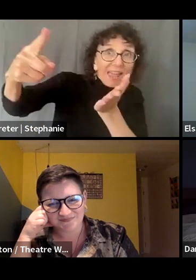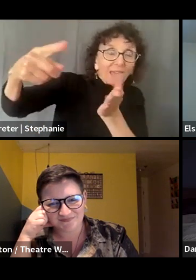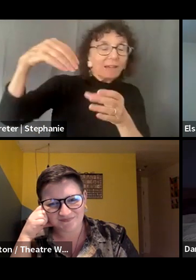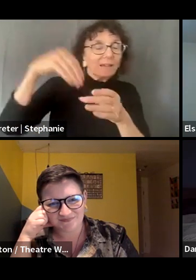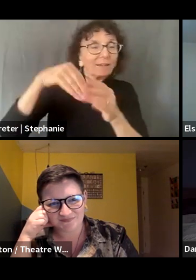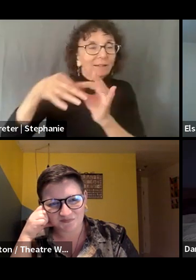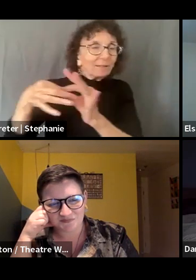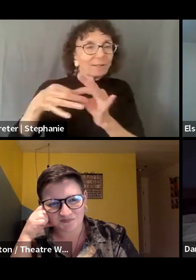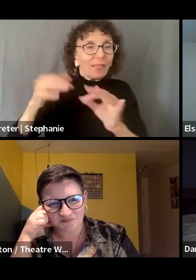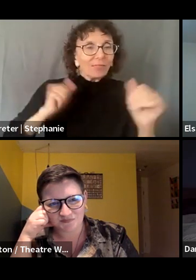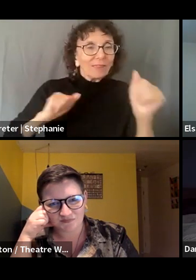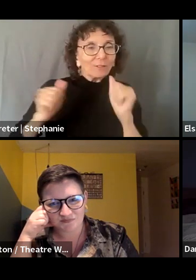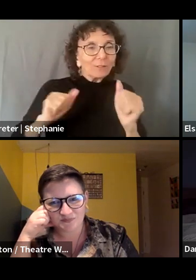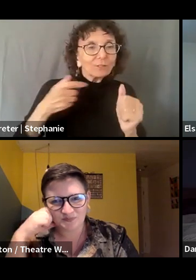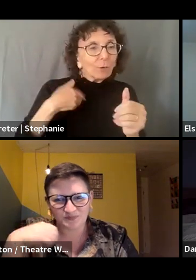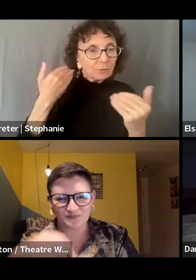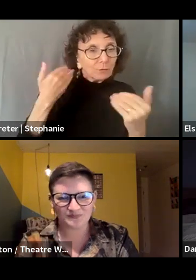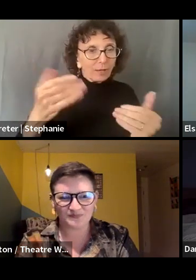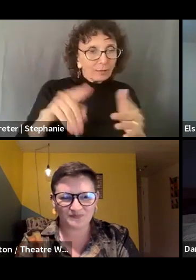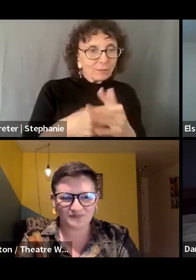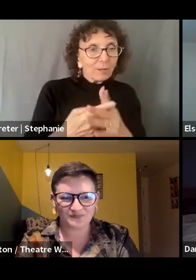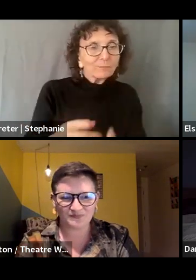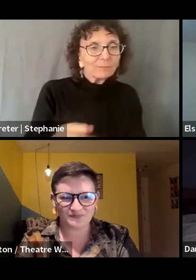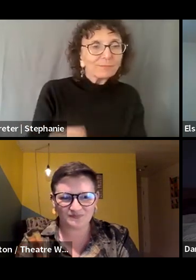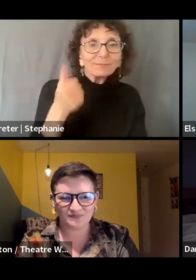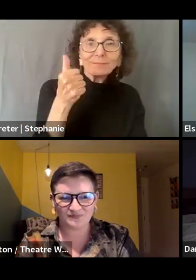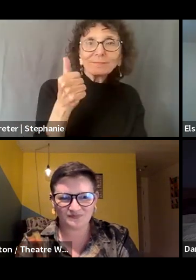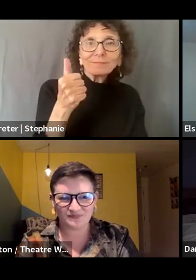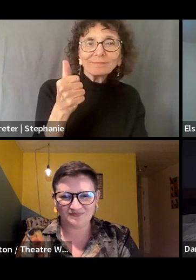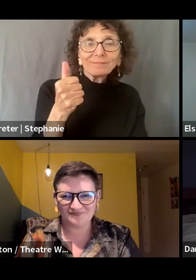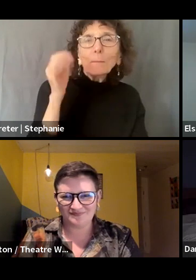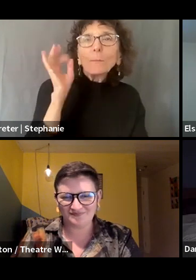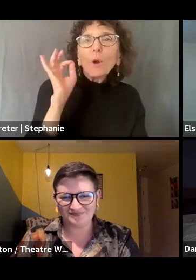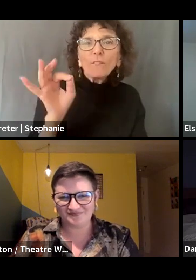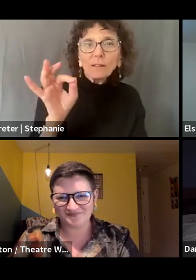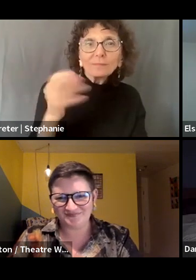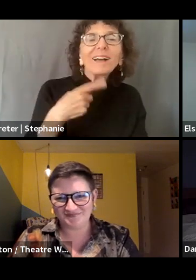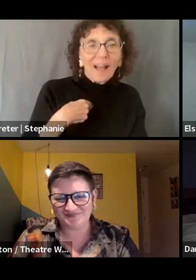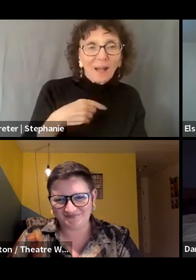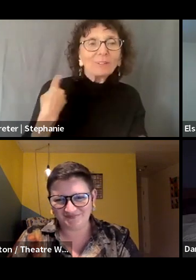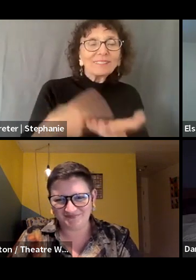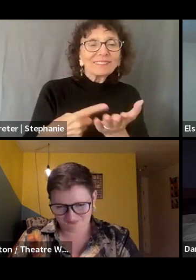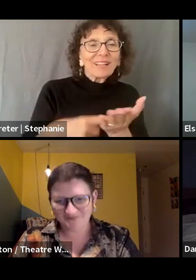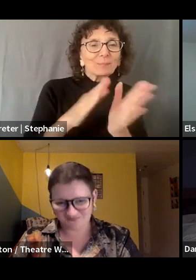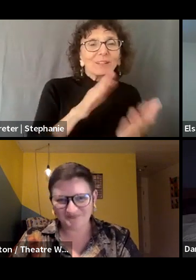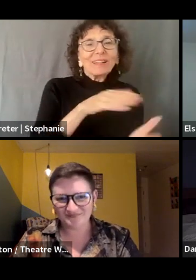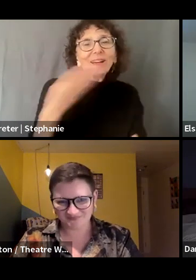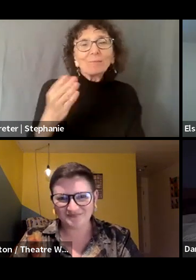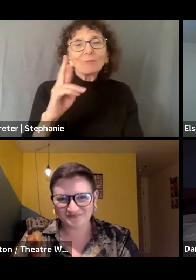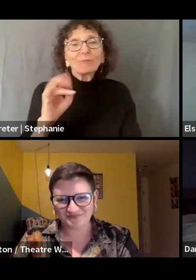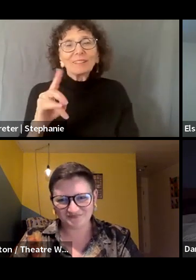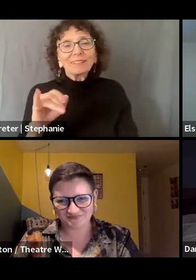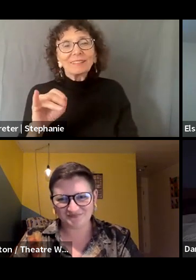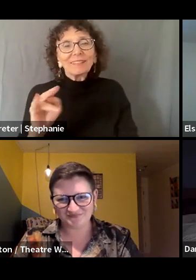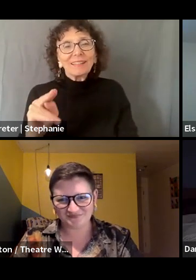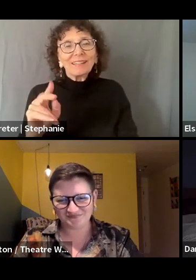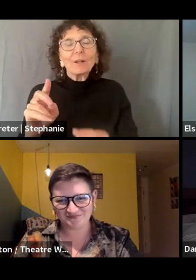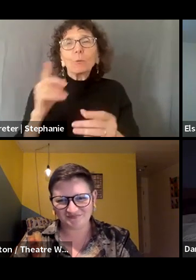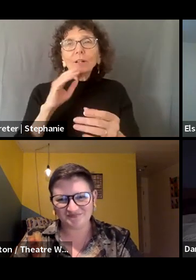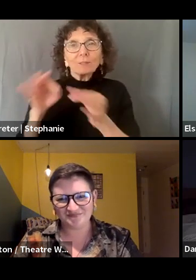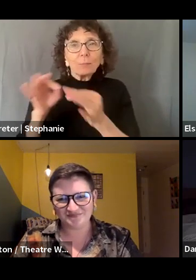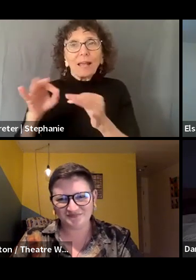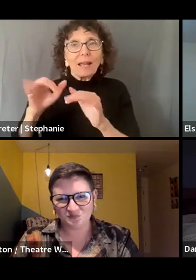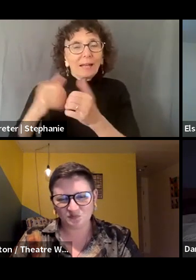um, why don't you kick us off? Great. That's, um, exactly perfect. I will talk about the book and then Breedin will talk about where the book came from.